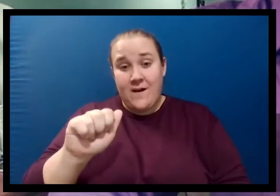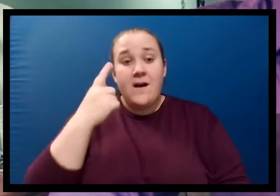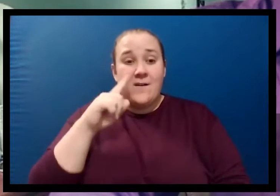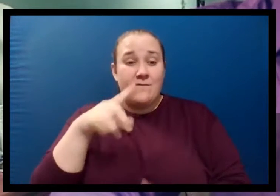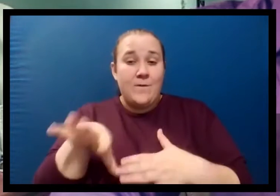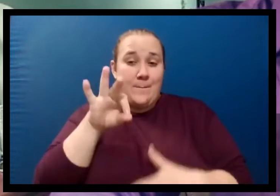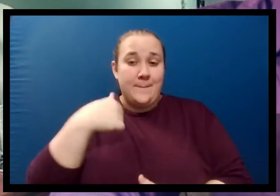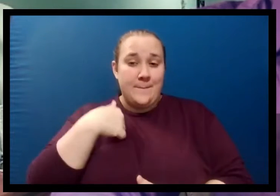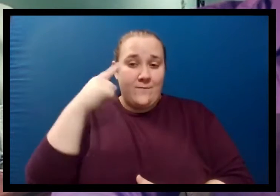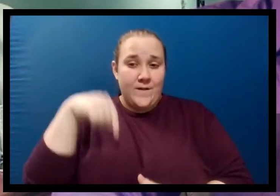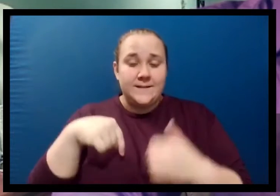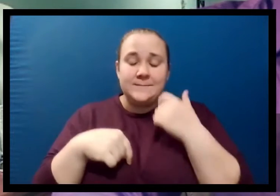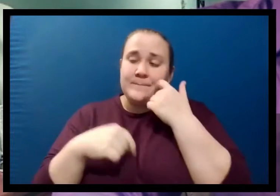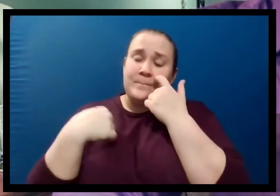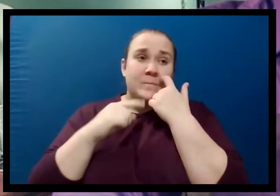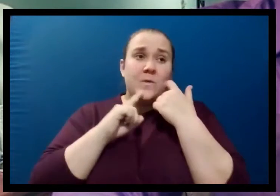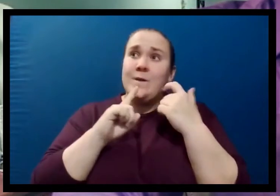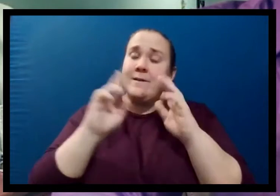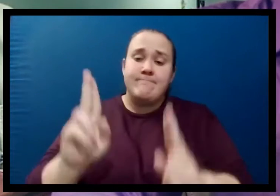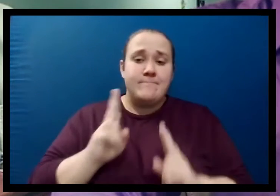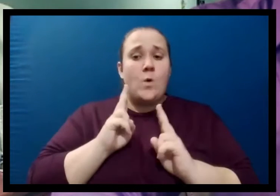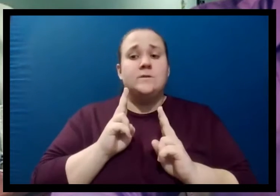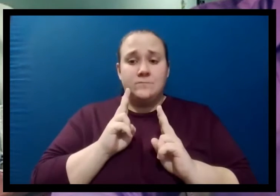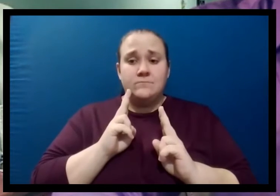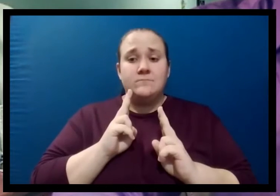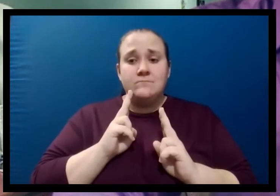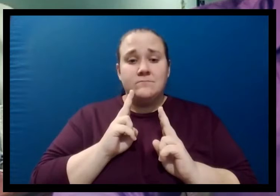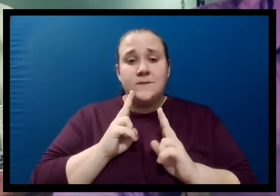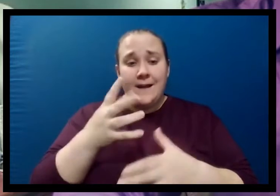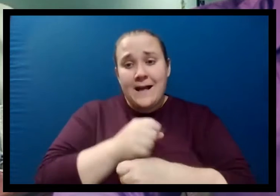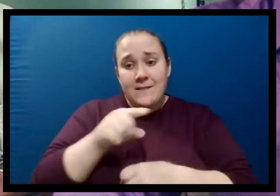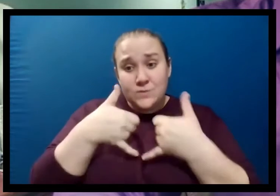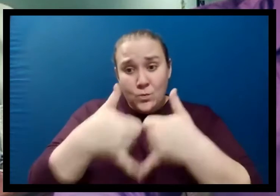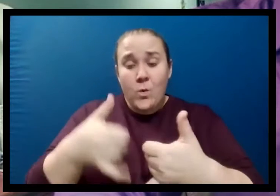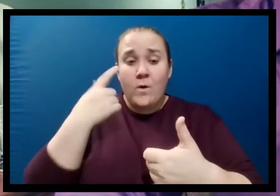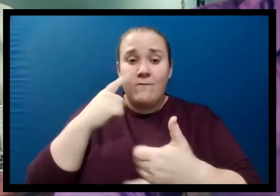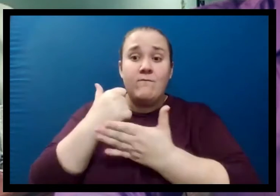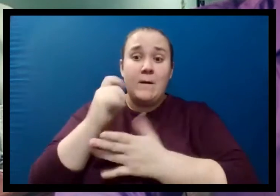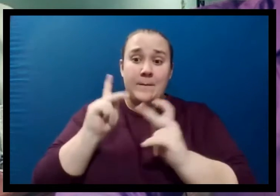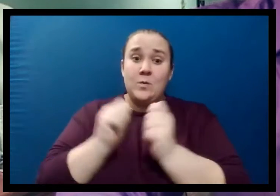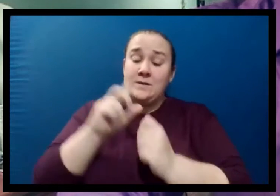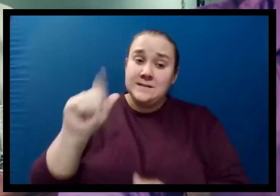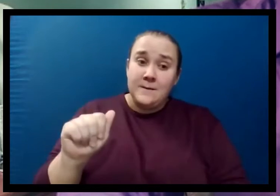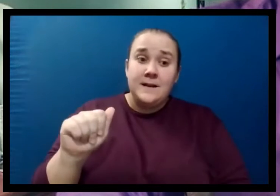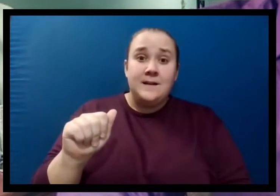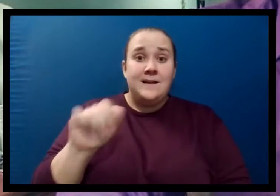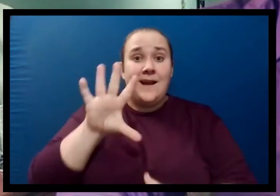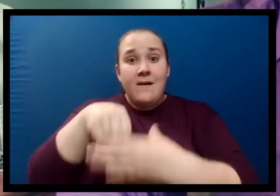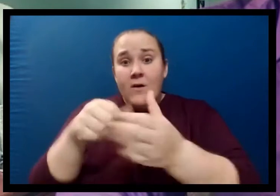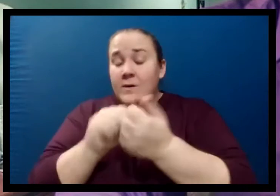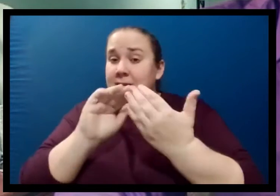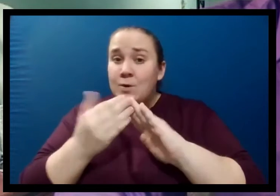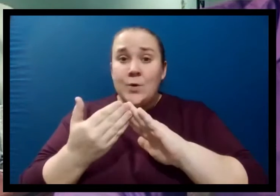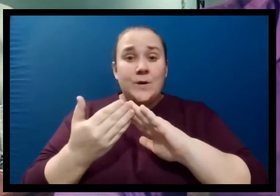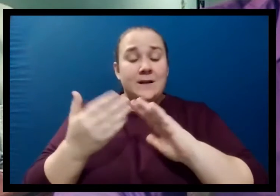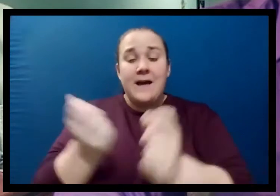selecting me for this award. It is an honor to get an award for helping people with disabilities